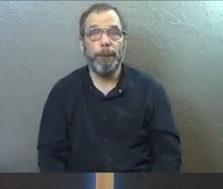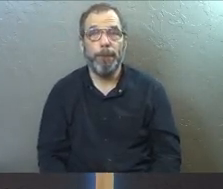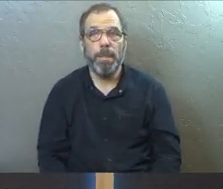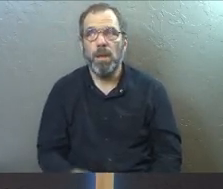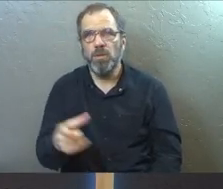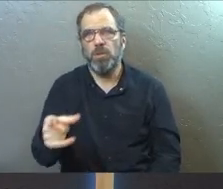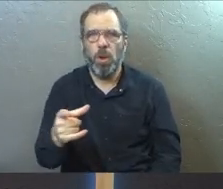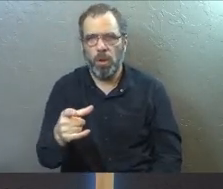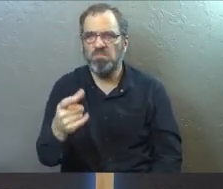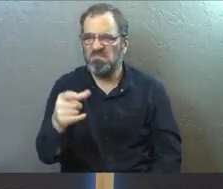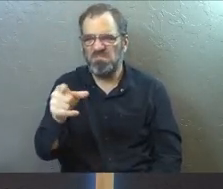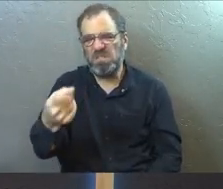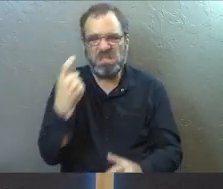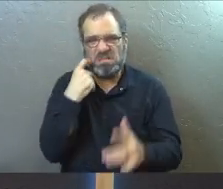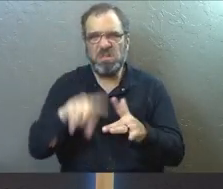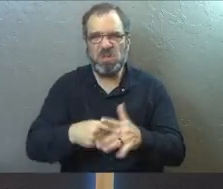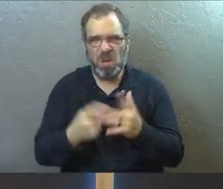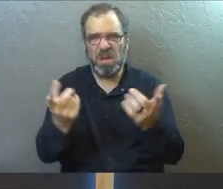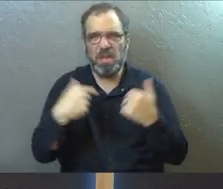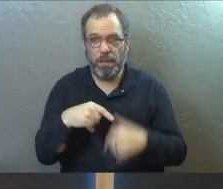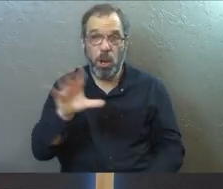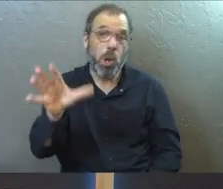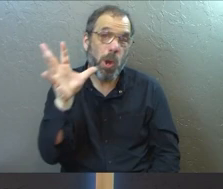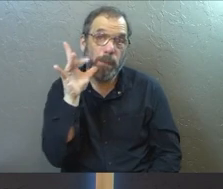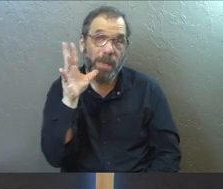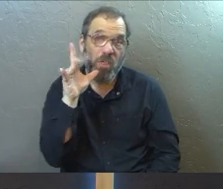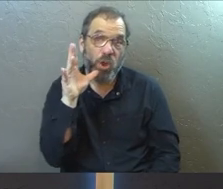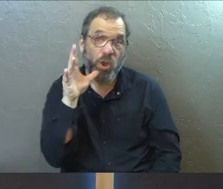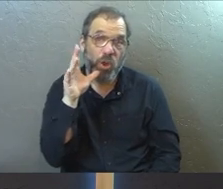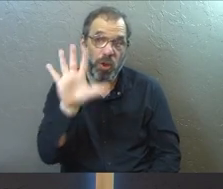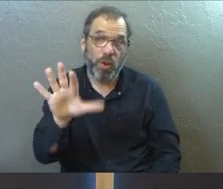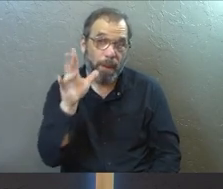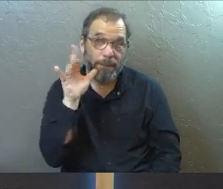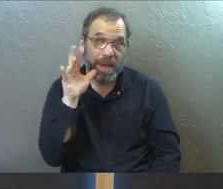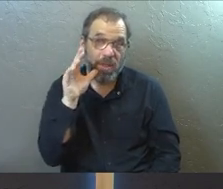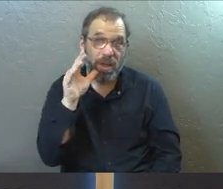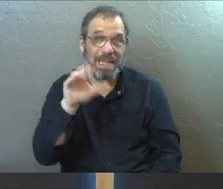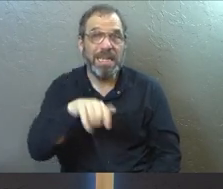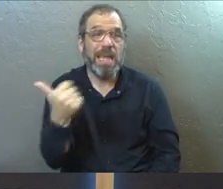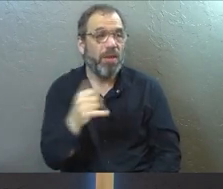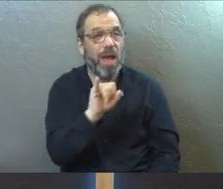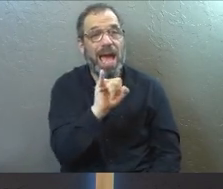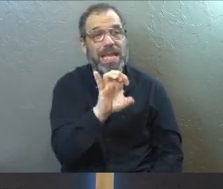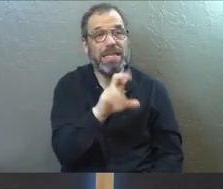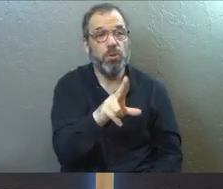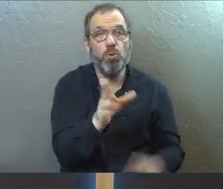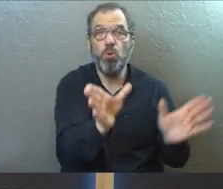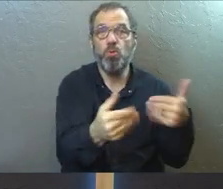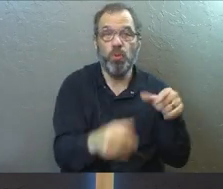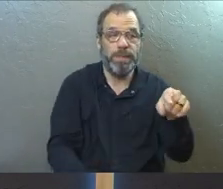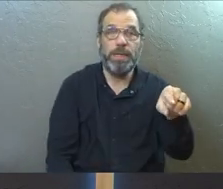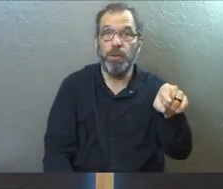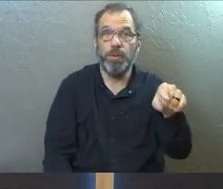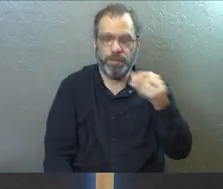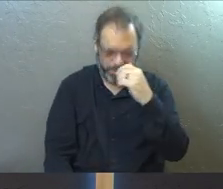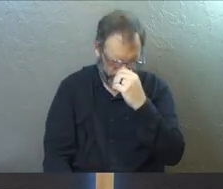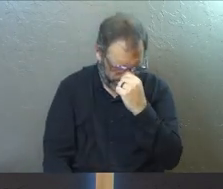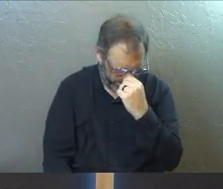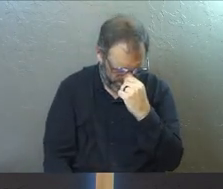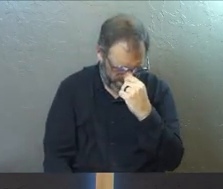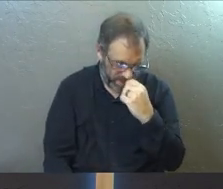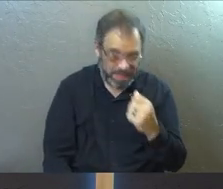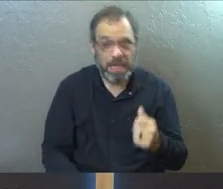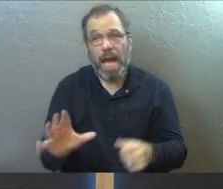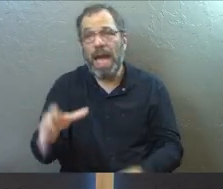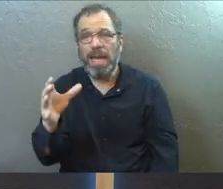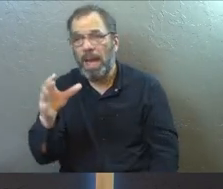And she had started coming here. And her mom was in another one of the ICU rooms. And you